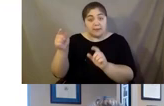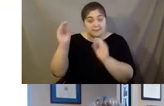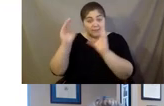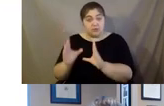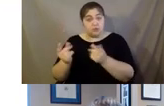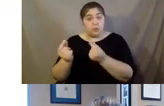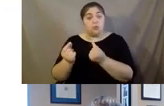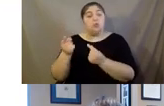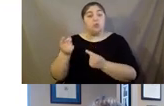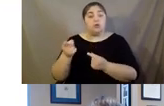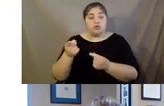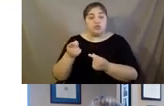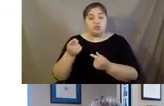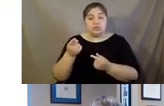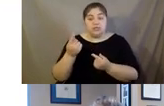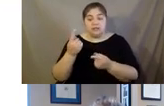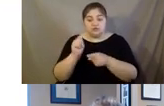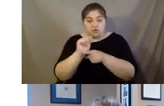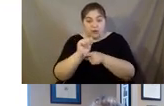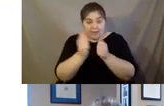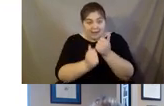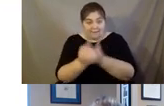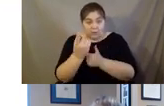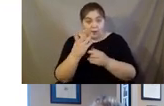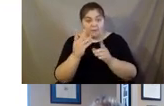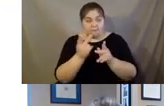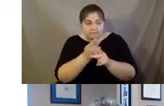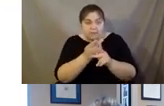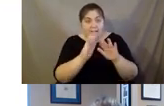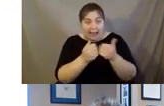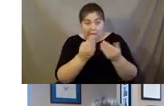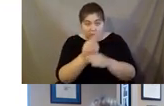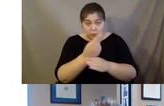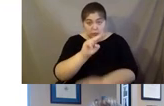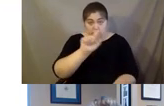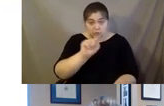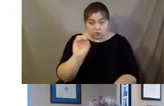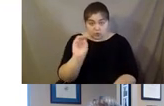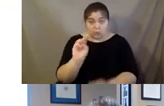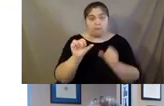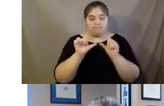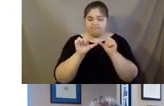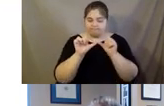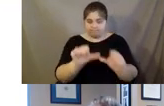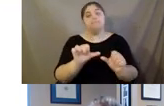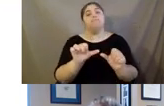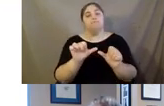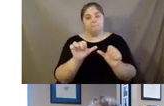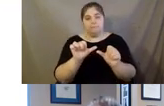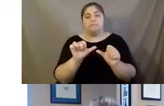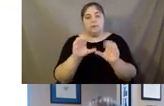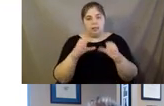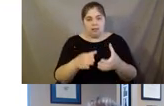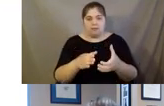upon herself to kind of train everyone in how to use Zoom. And they managed to move forward and continue those classes